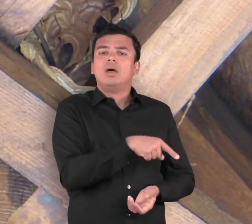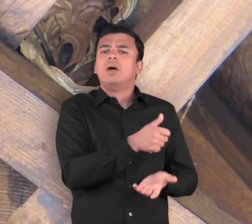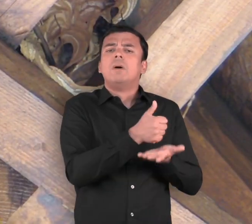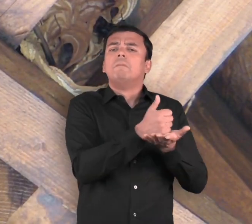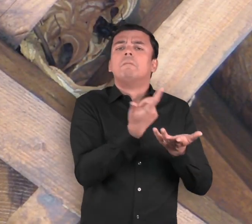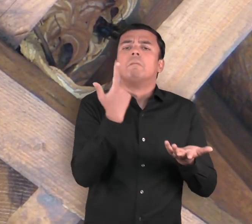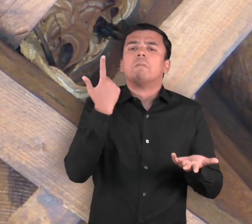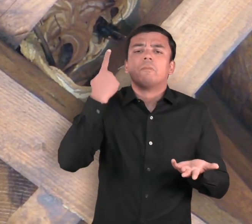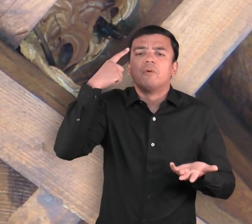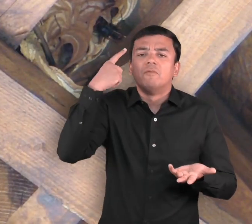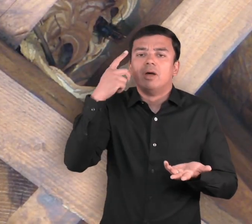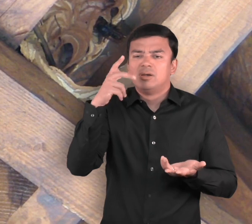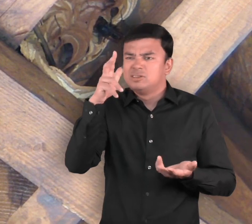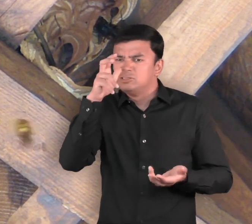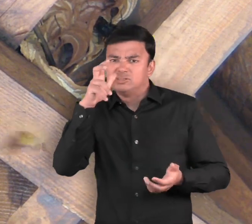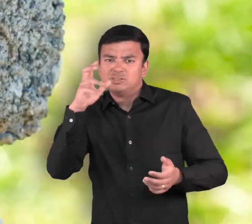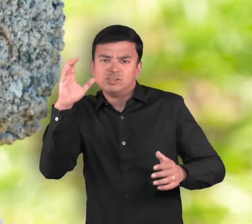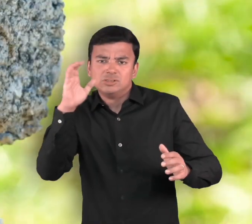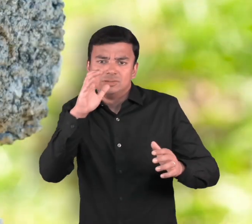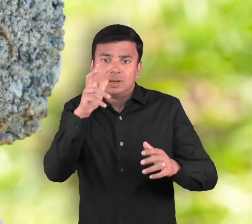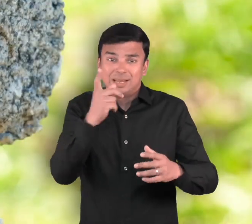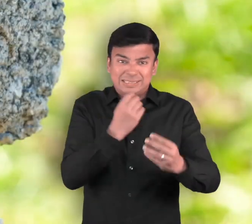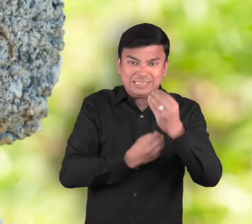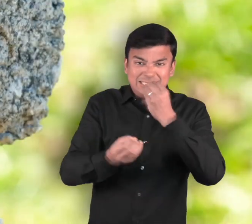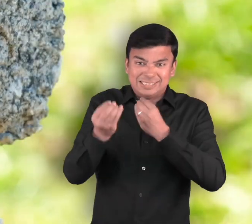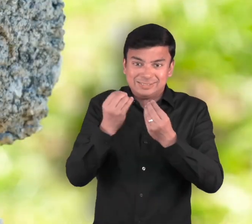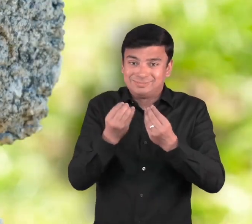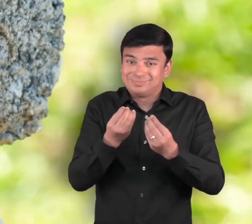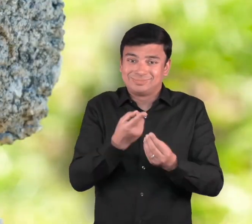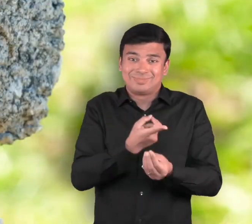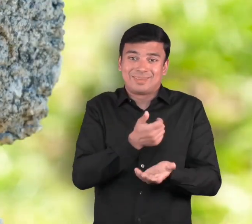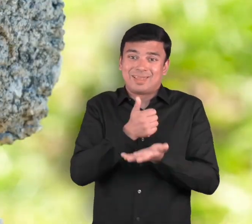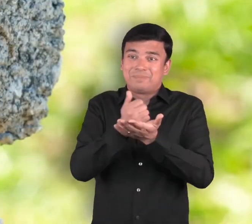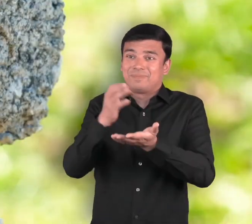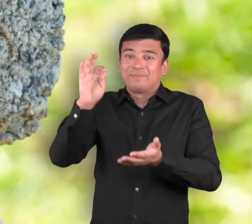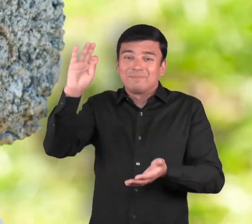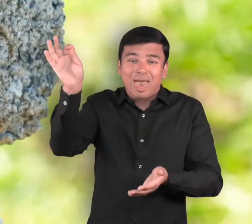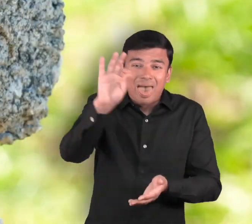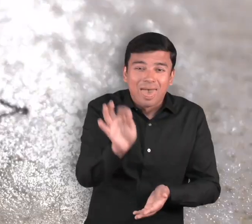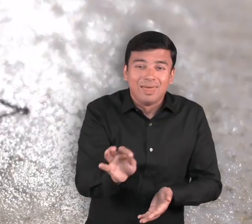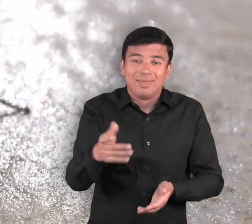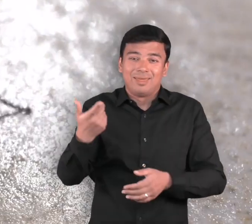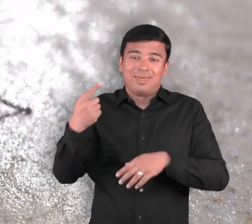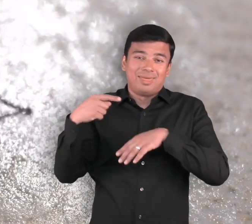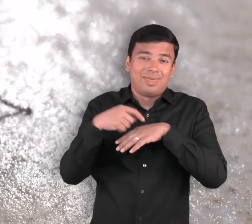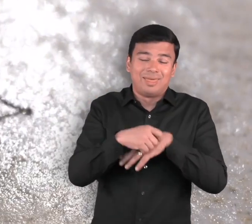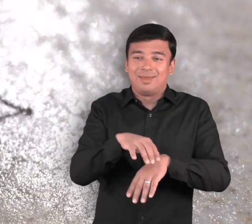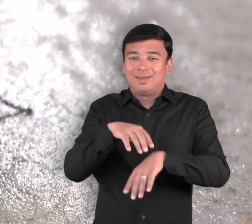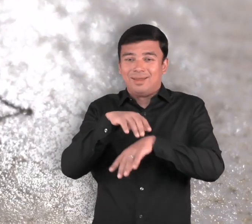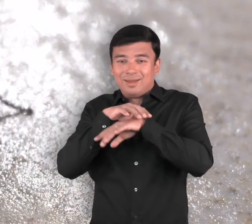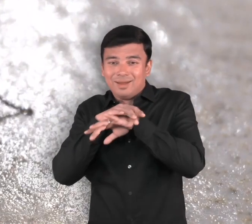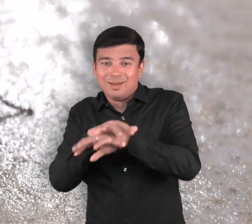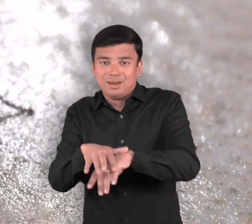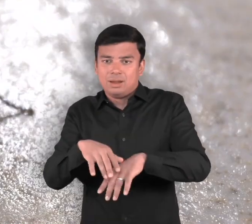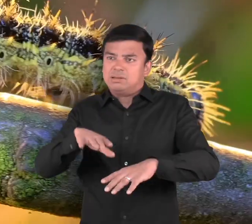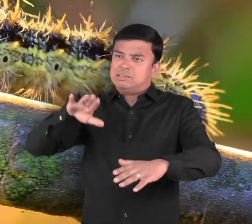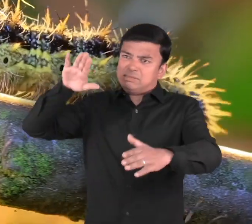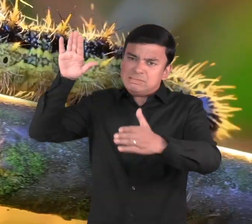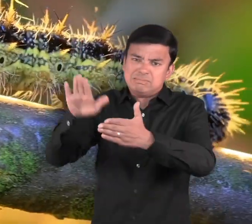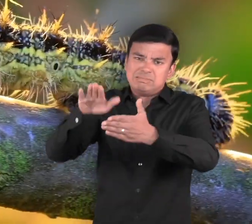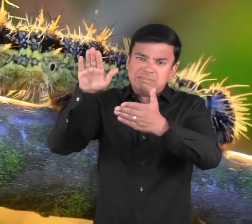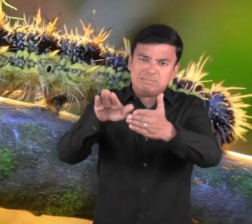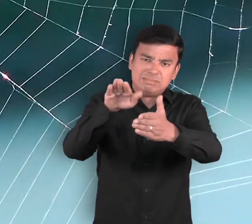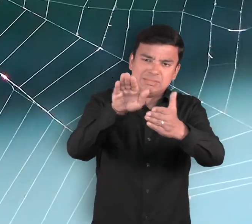Wasps help keep the arthropod population under control. Without wasps, we would have too many flies,